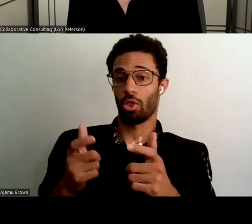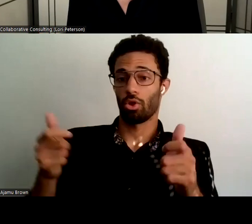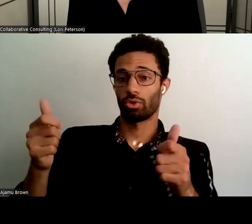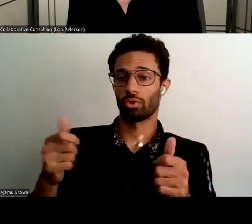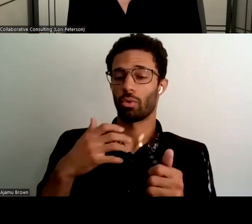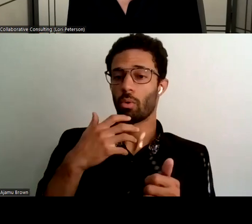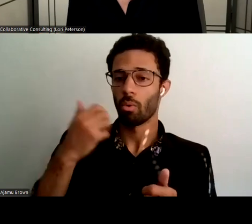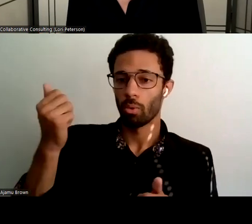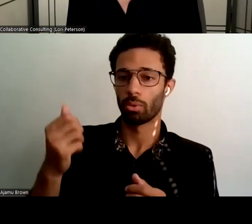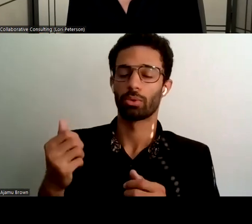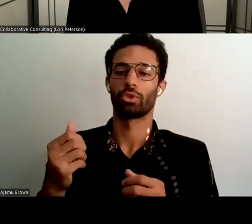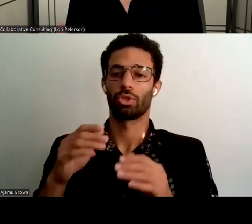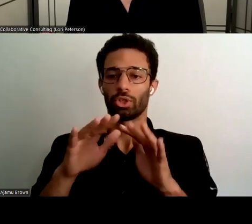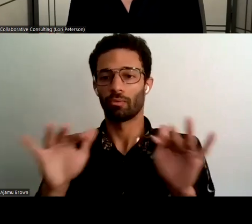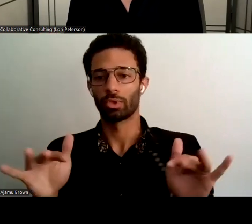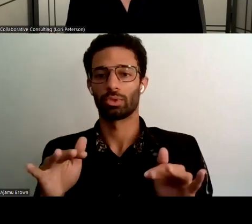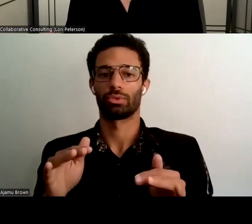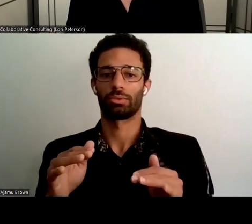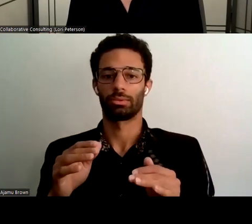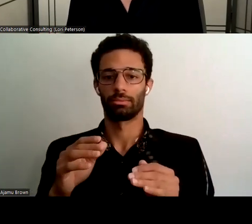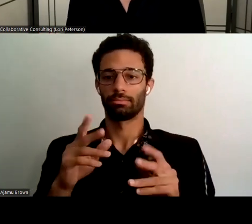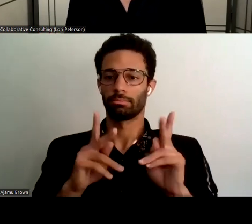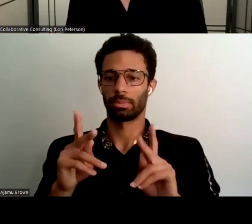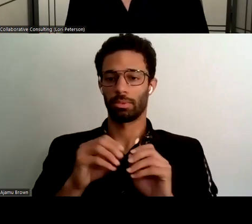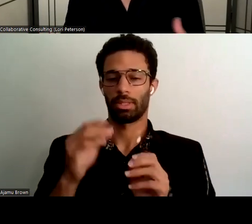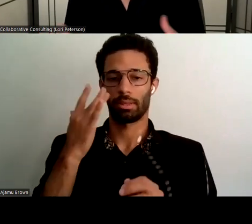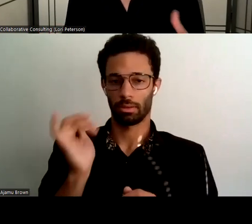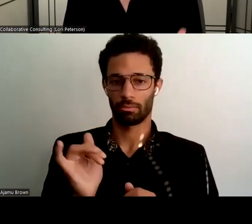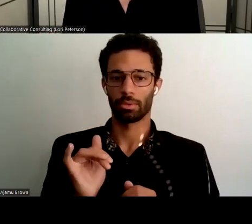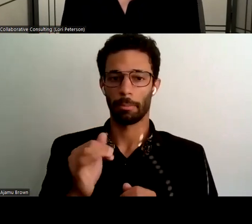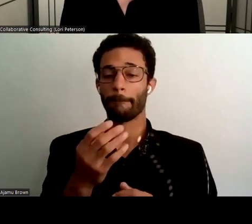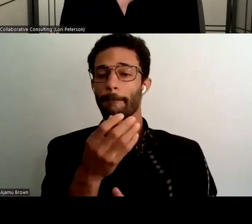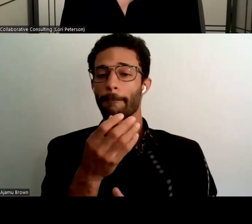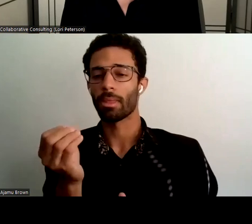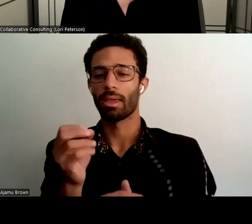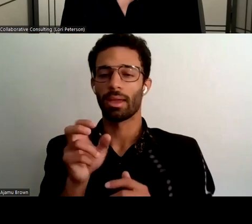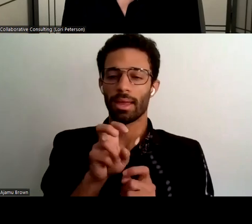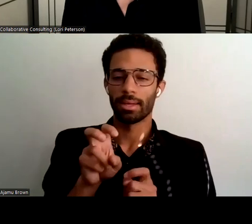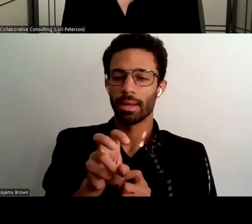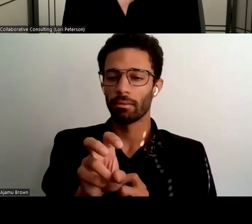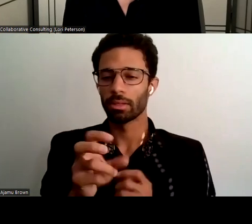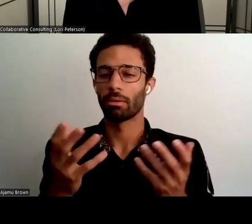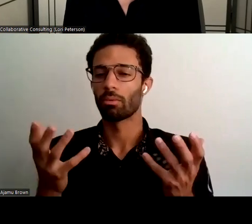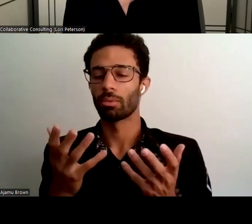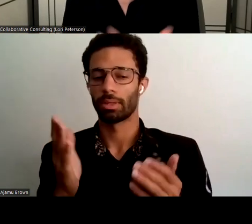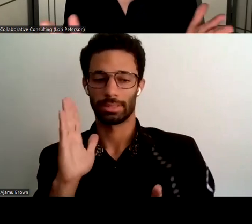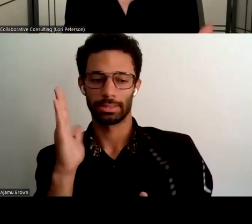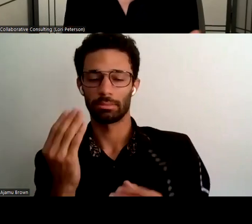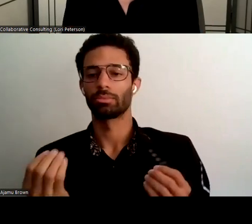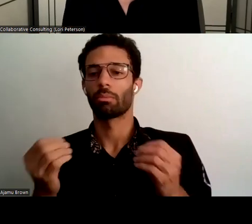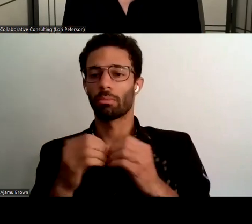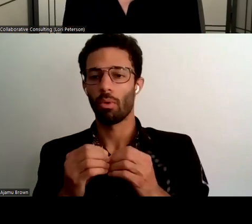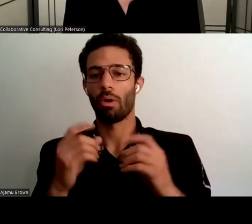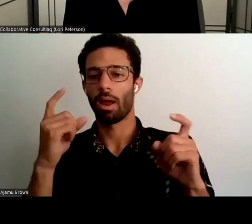of californians um also navigate through probably what's going to look like more complexity in the near future